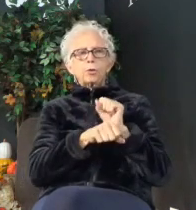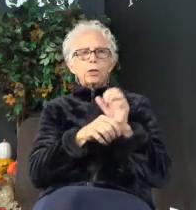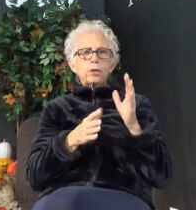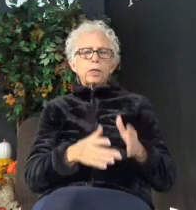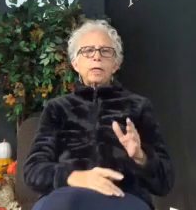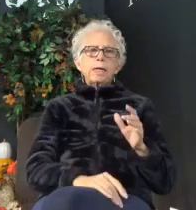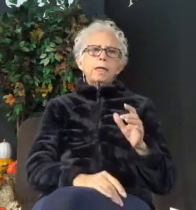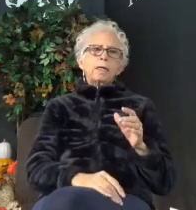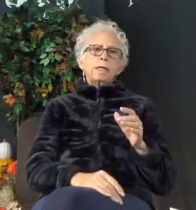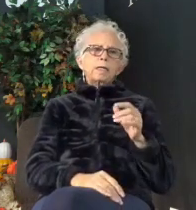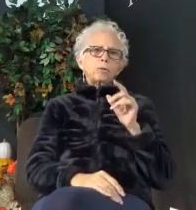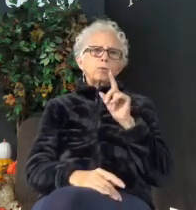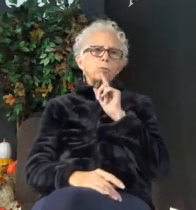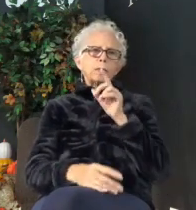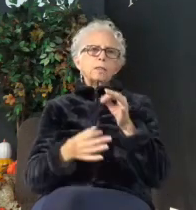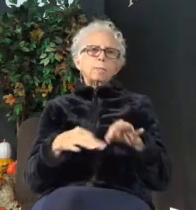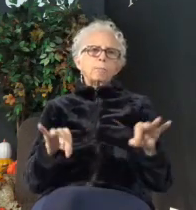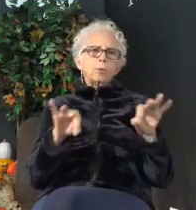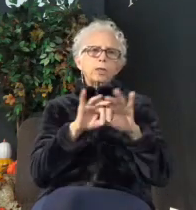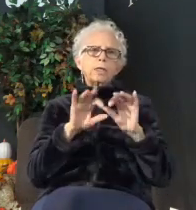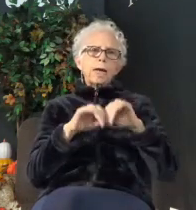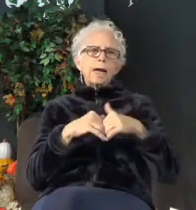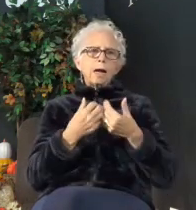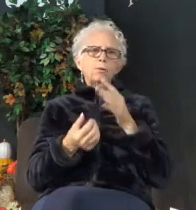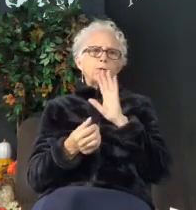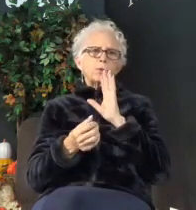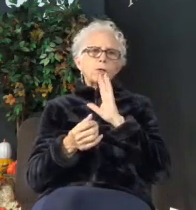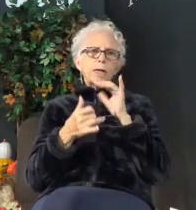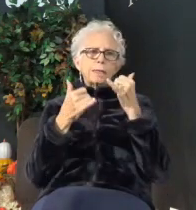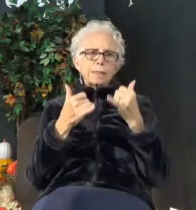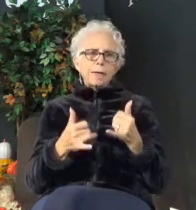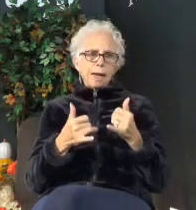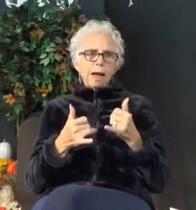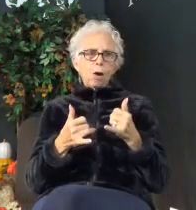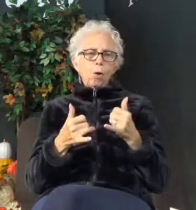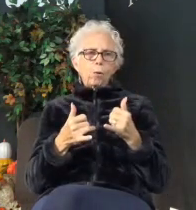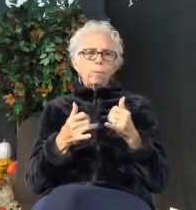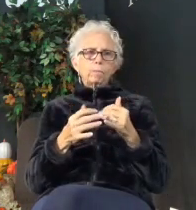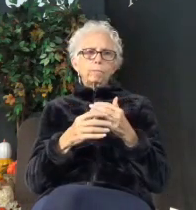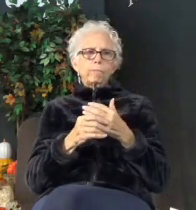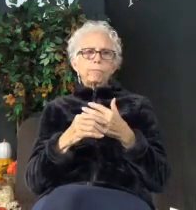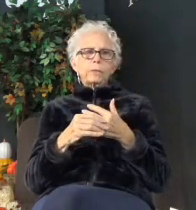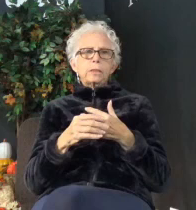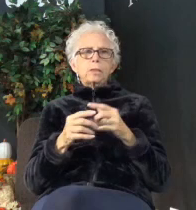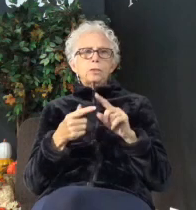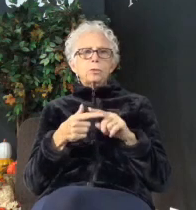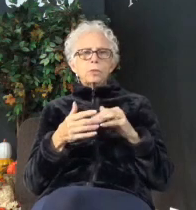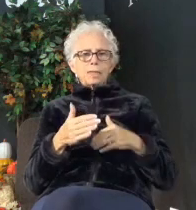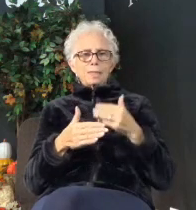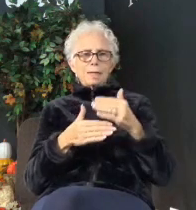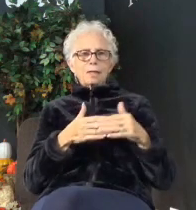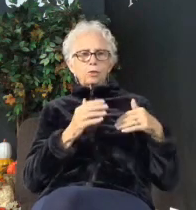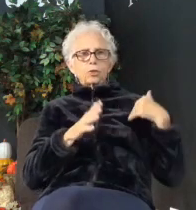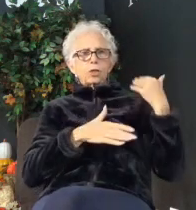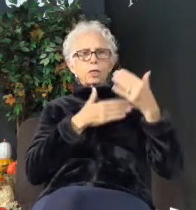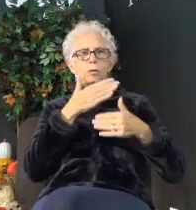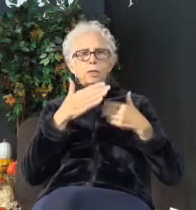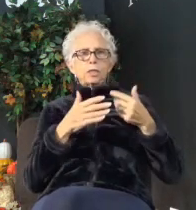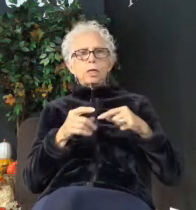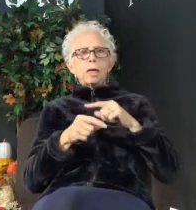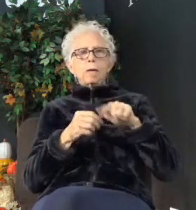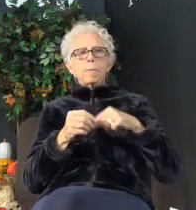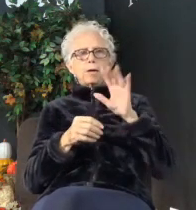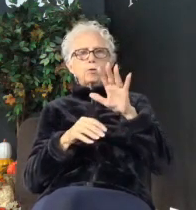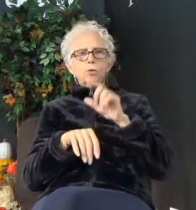mattered. How you talk now to the next generation about your time